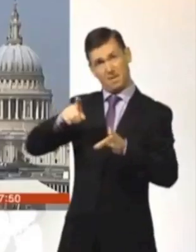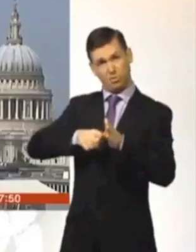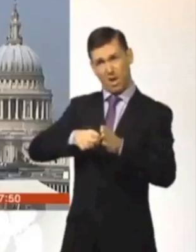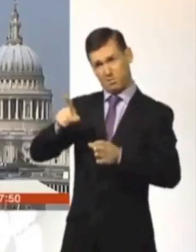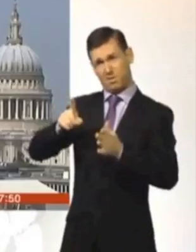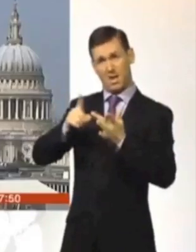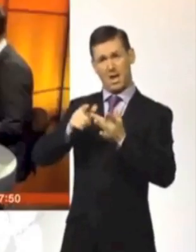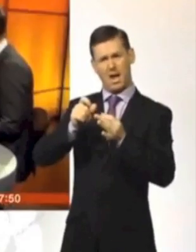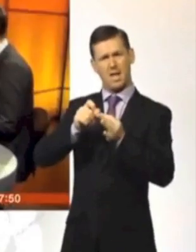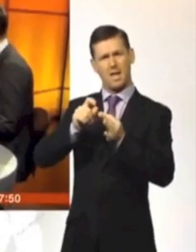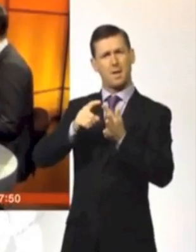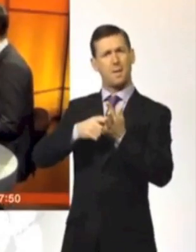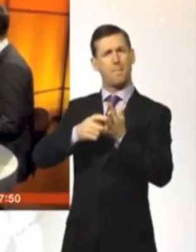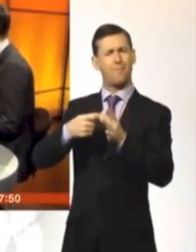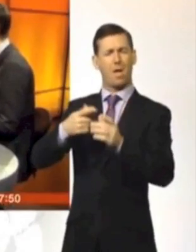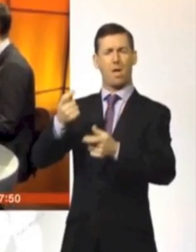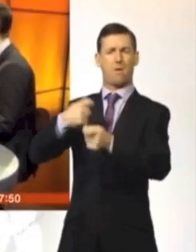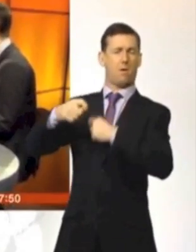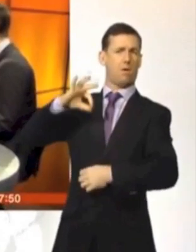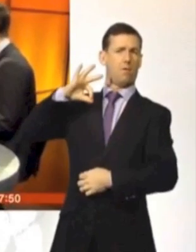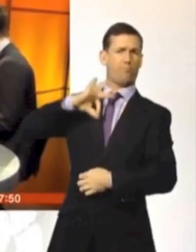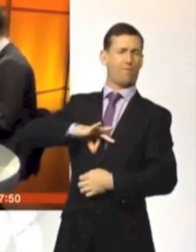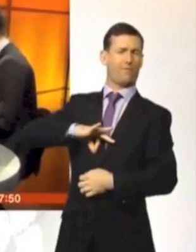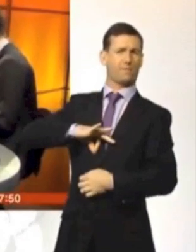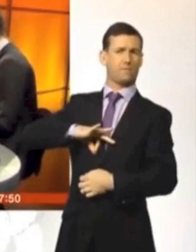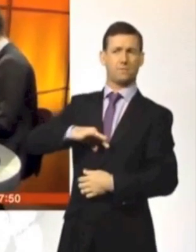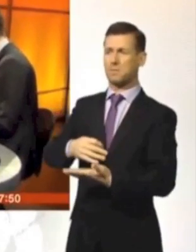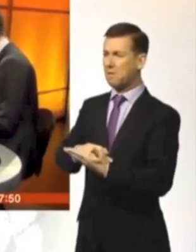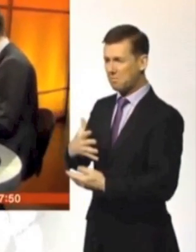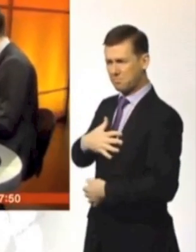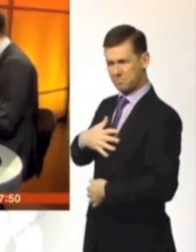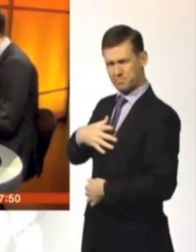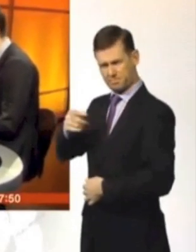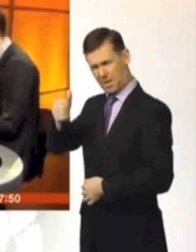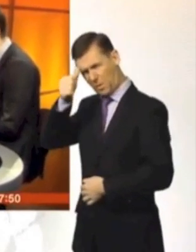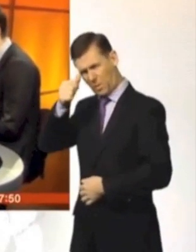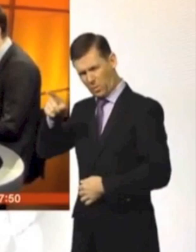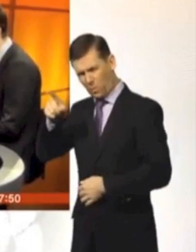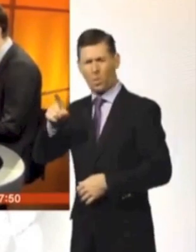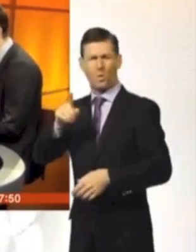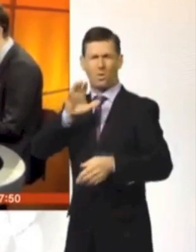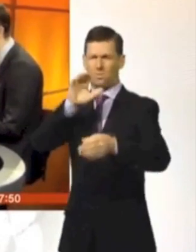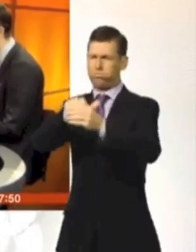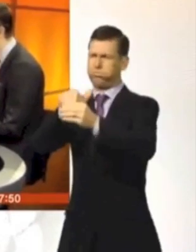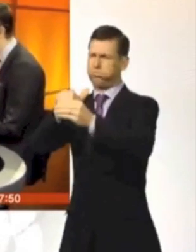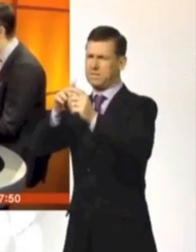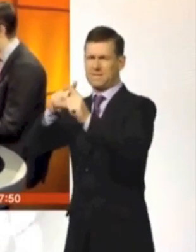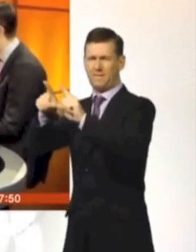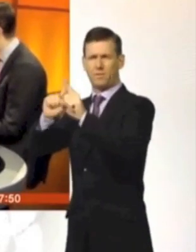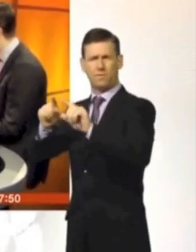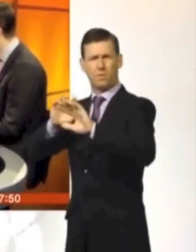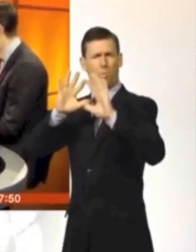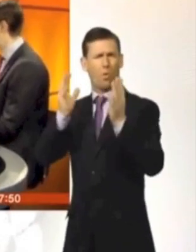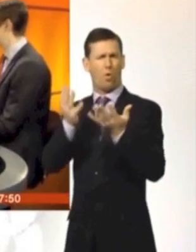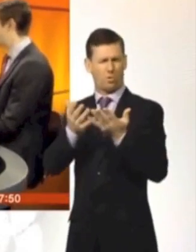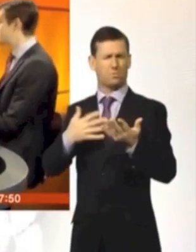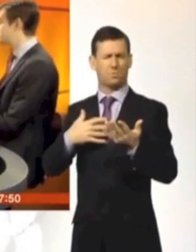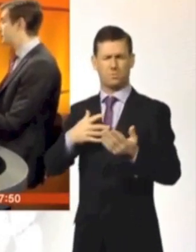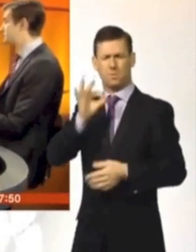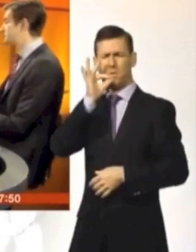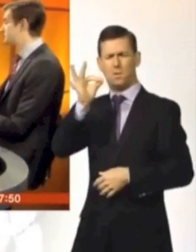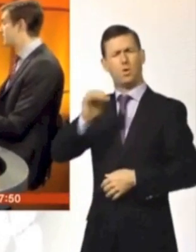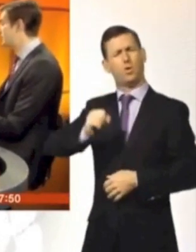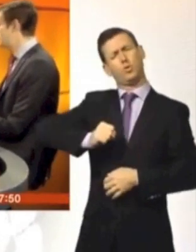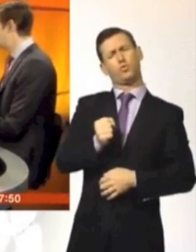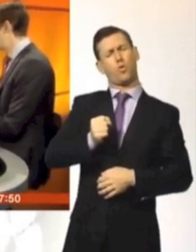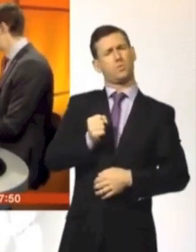Clearly as an airline you operate in a lot of markets right around the world. want to ask you about Scotland because yesterday Standard Live became the first Scottish